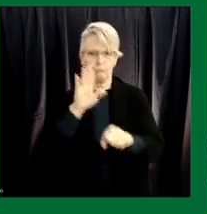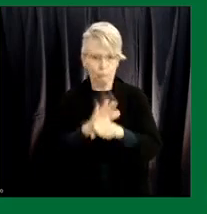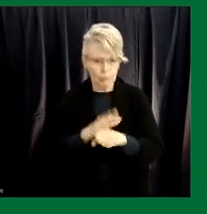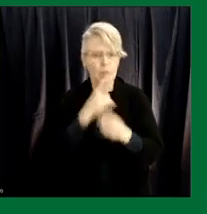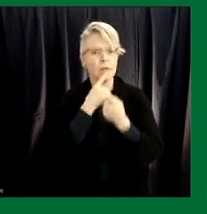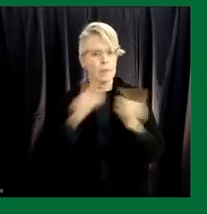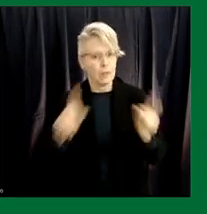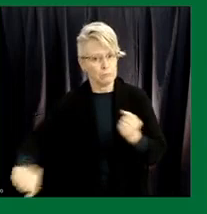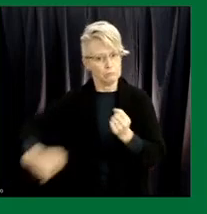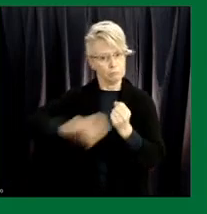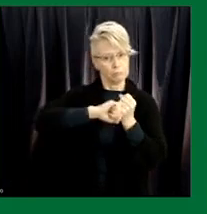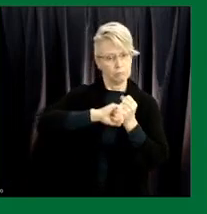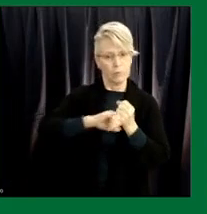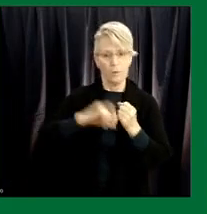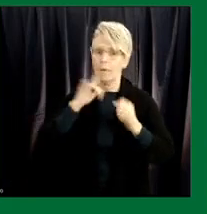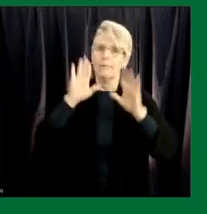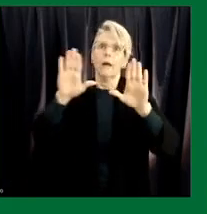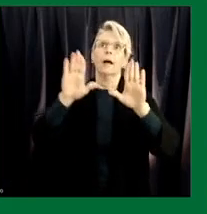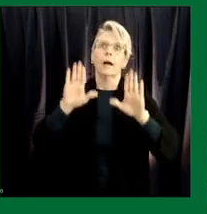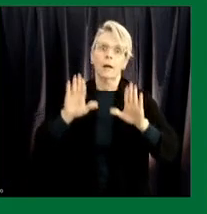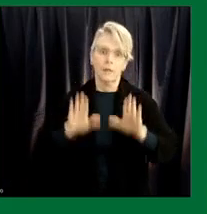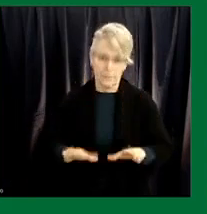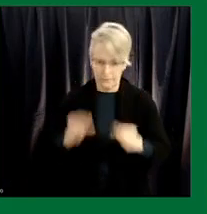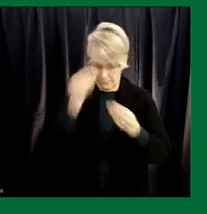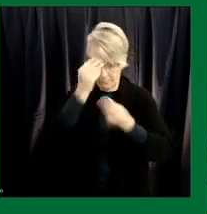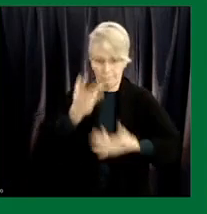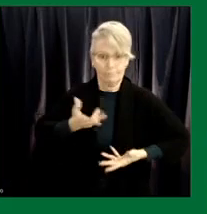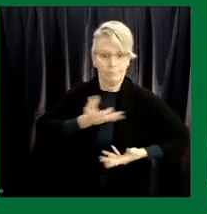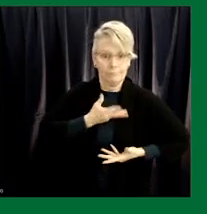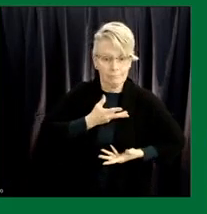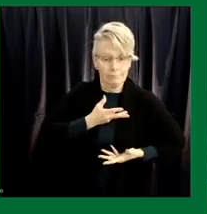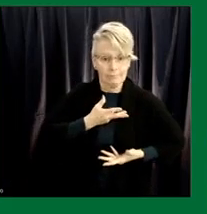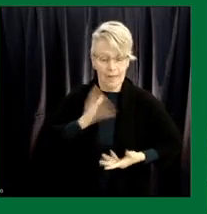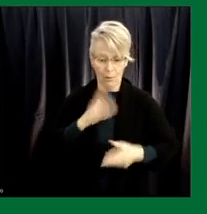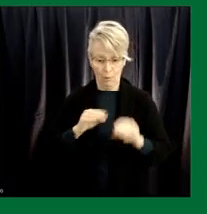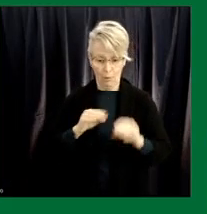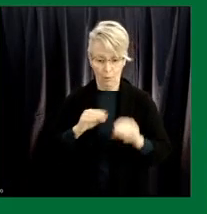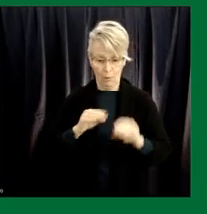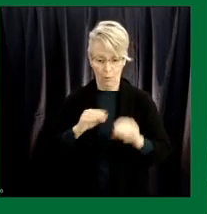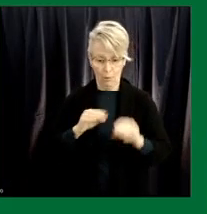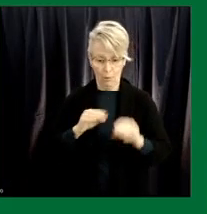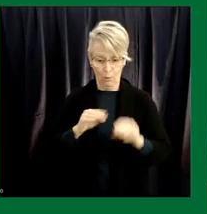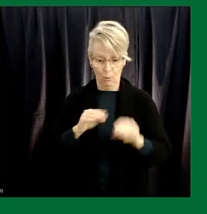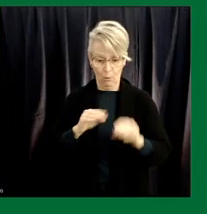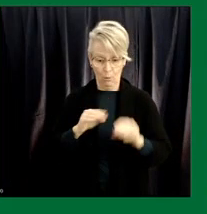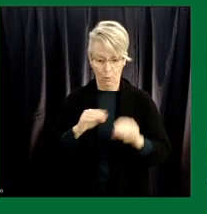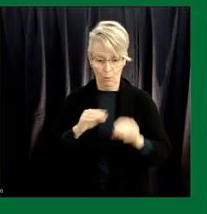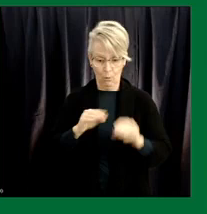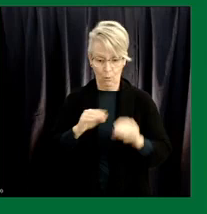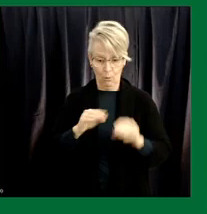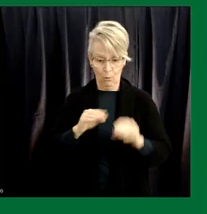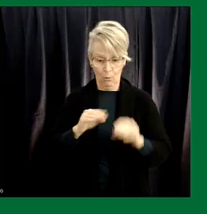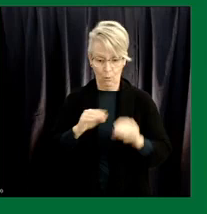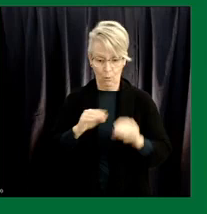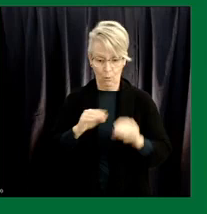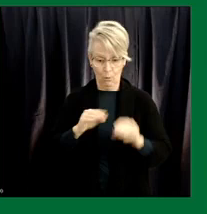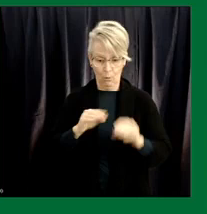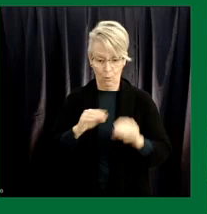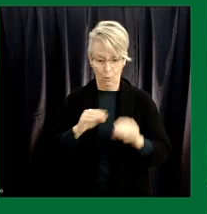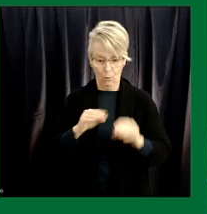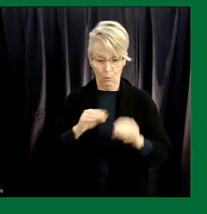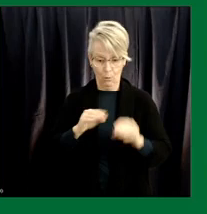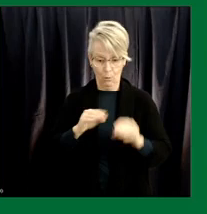This is of course fantastic news for our organization. It will allow Veto to establish a Canadian center for pandemic